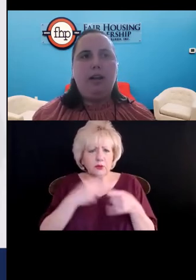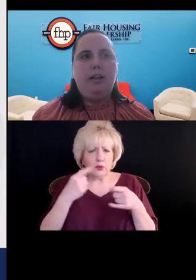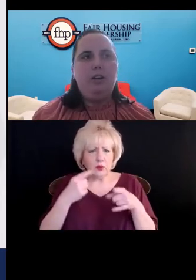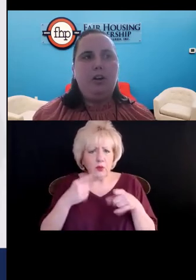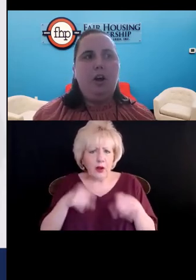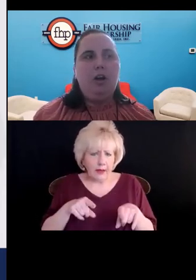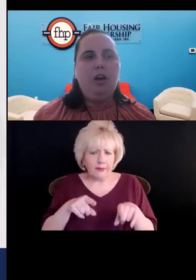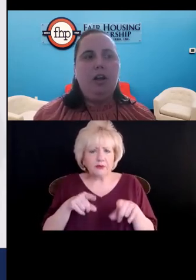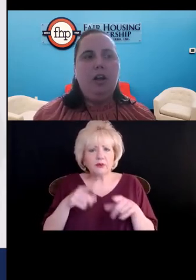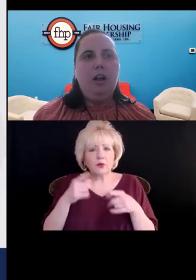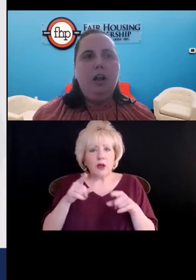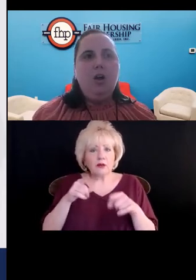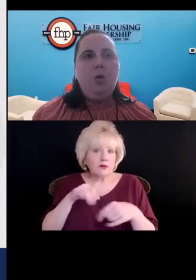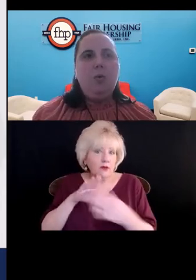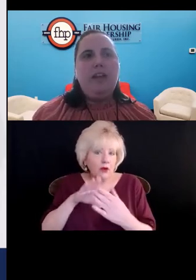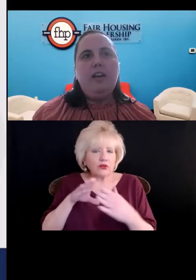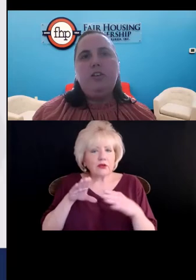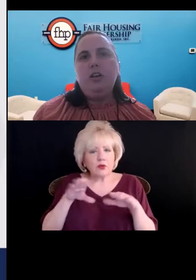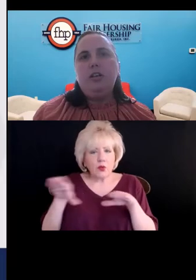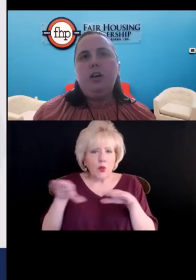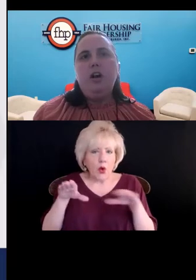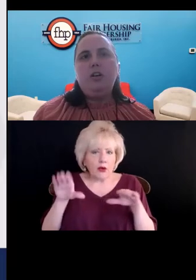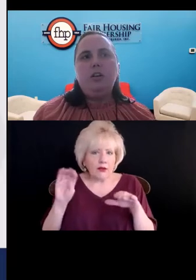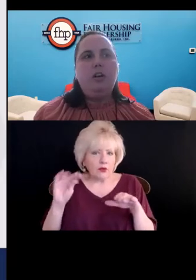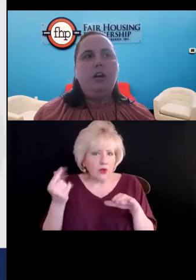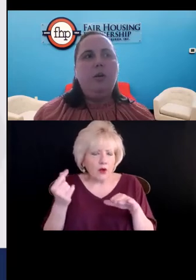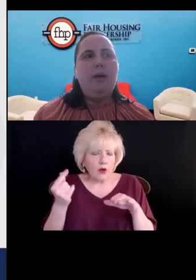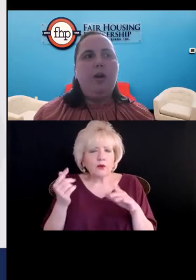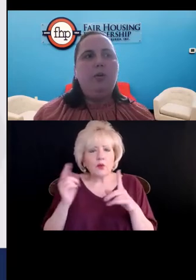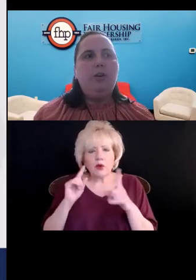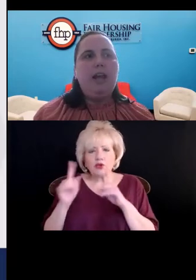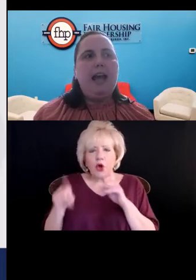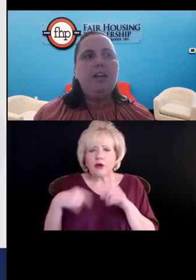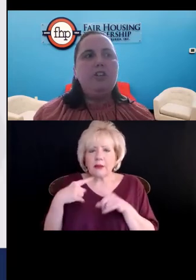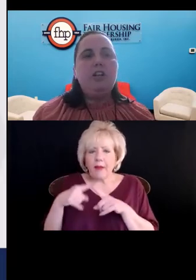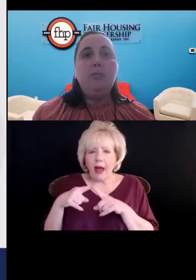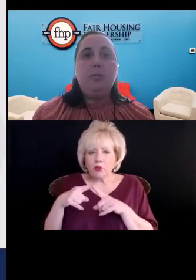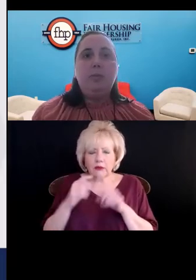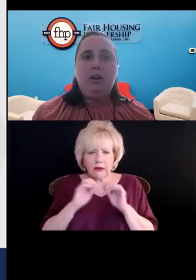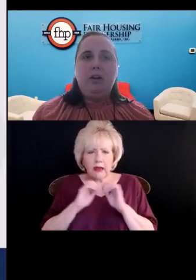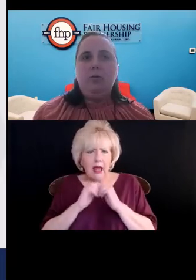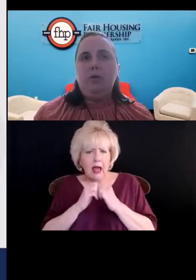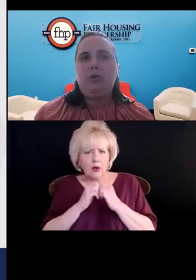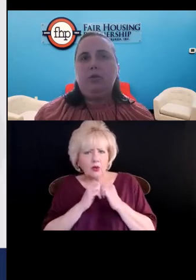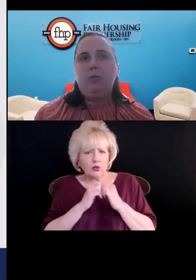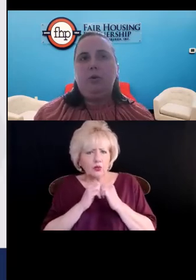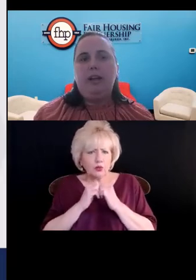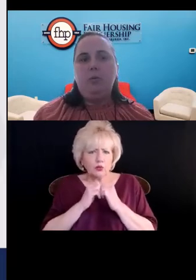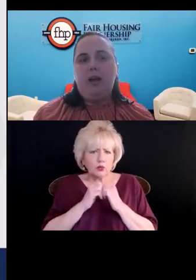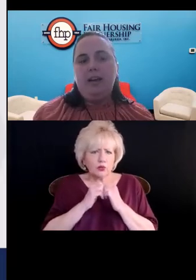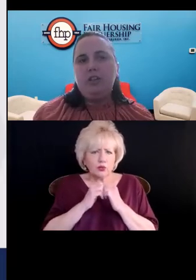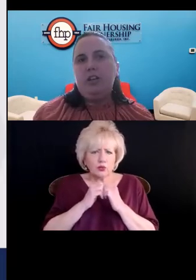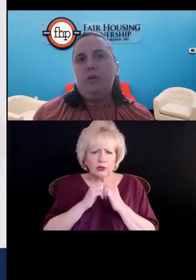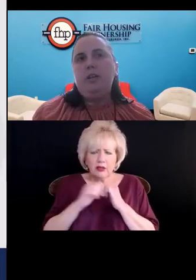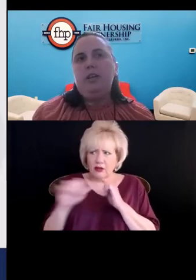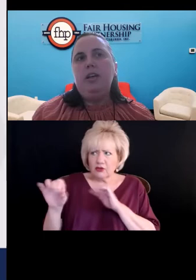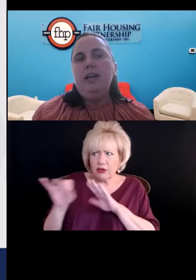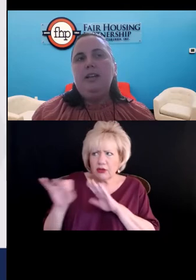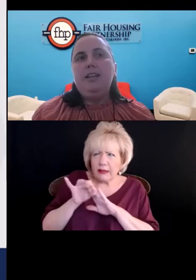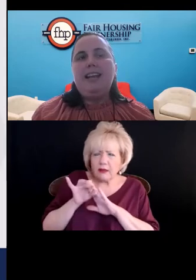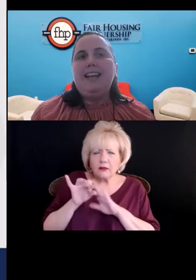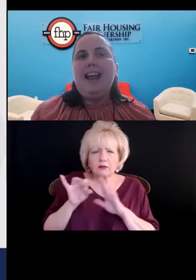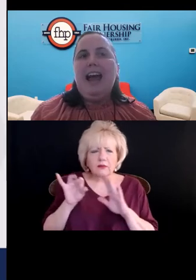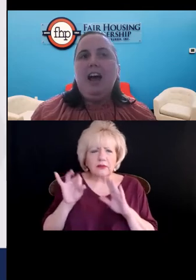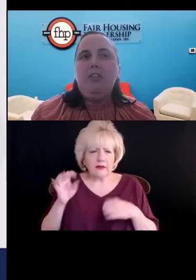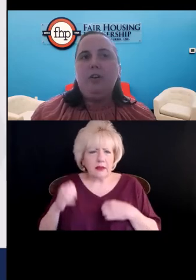while walking her dog, we then started to talk to her about how did she come to pick her emotional support animal? How did she come to